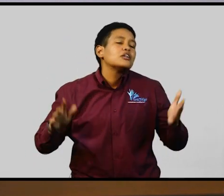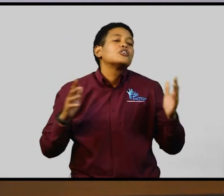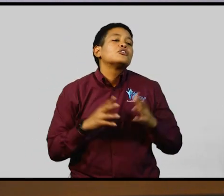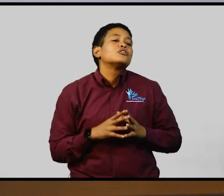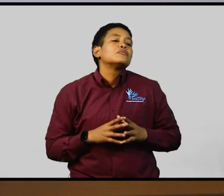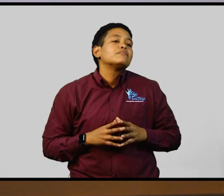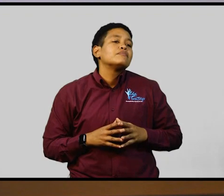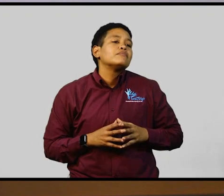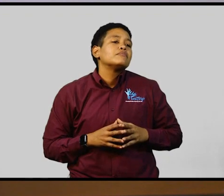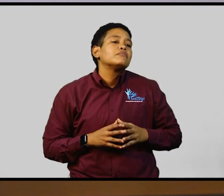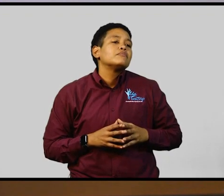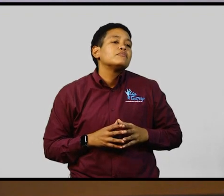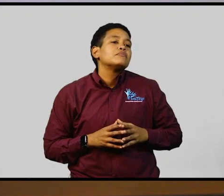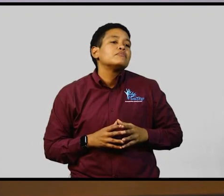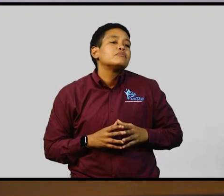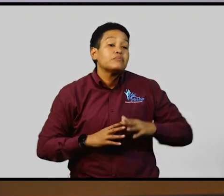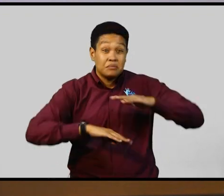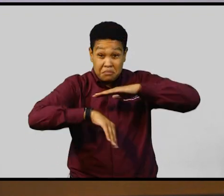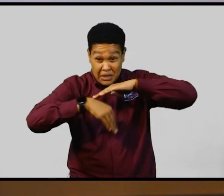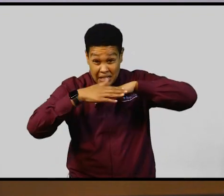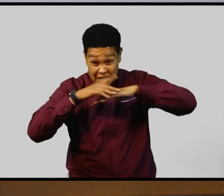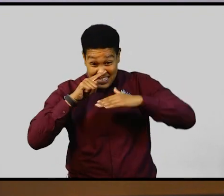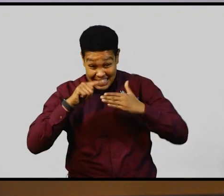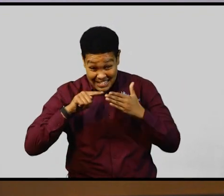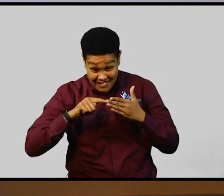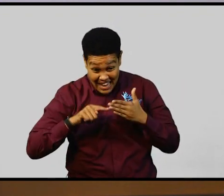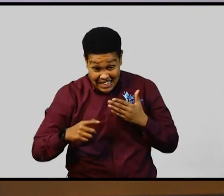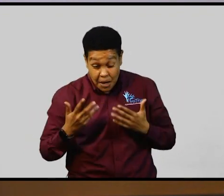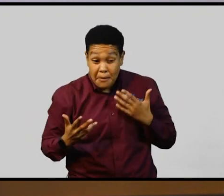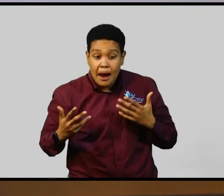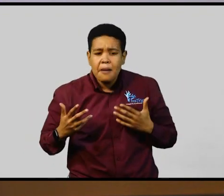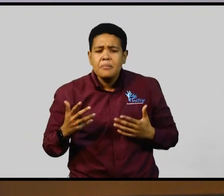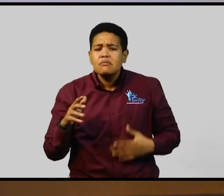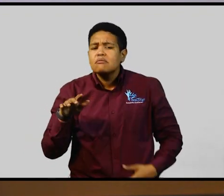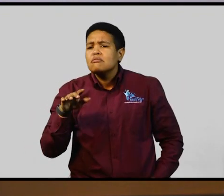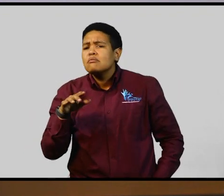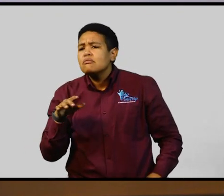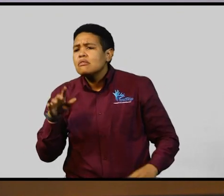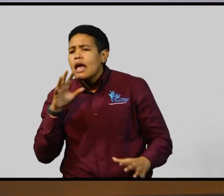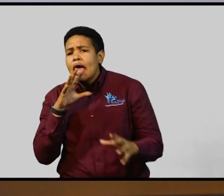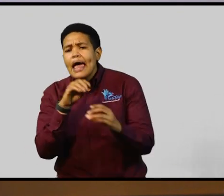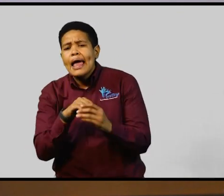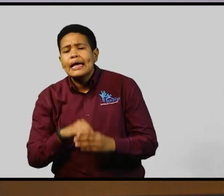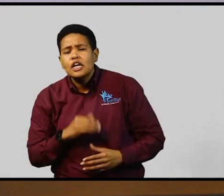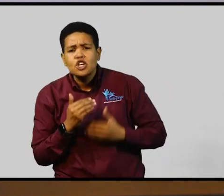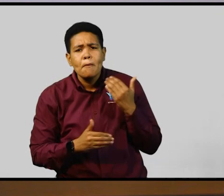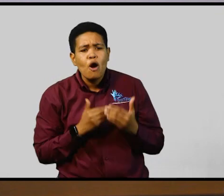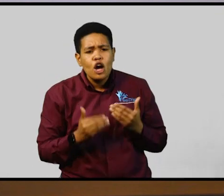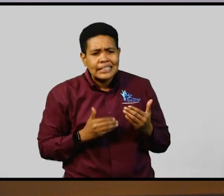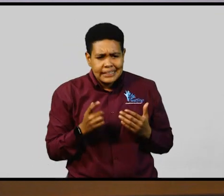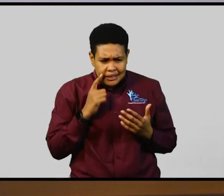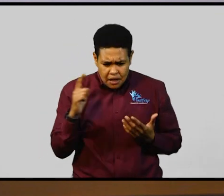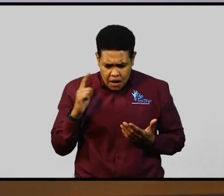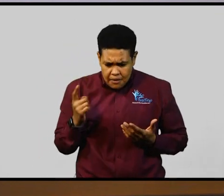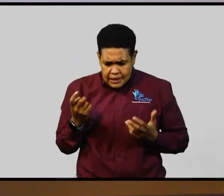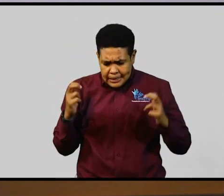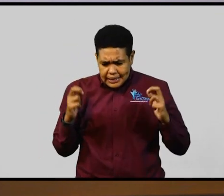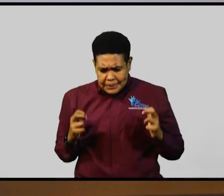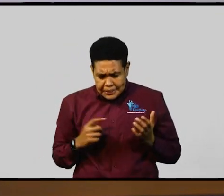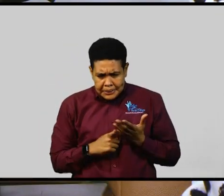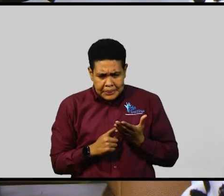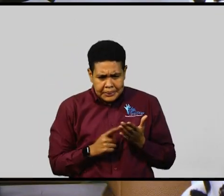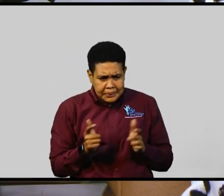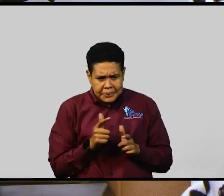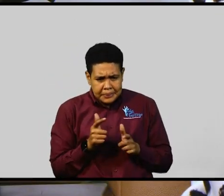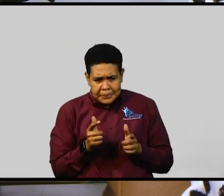And based on its investigation, it might opt to engage upon a process of mediation, or it